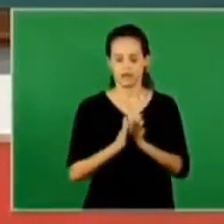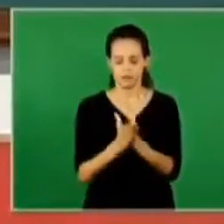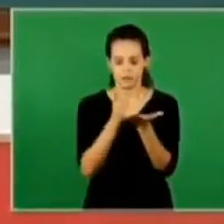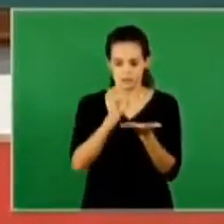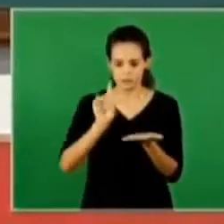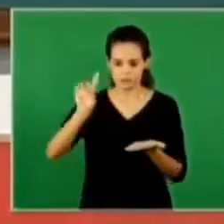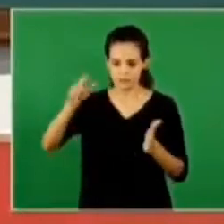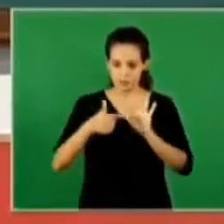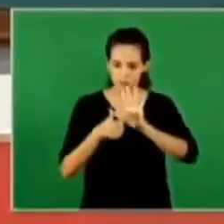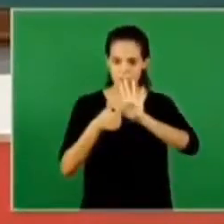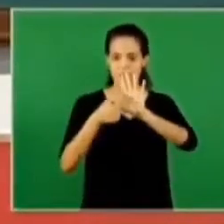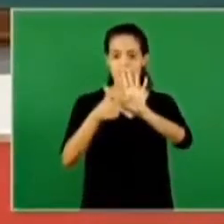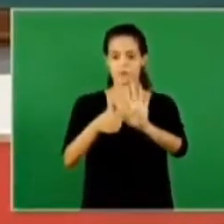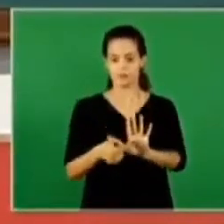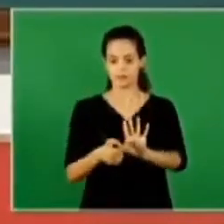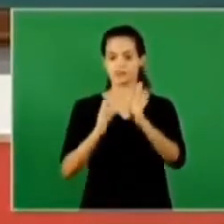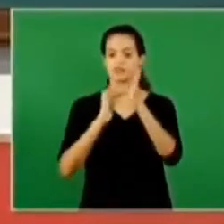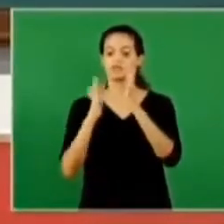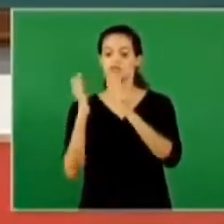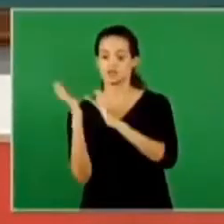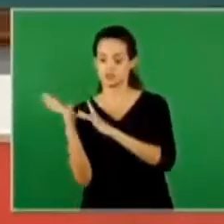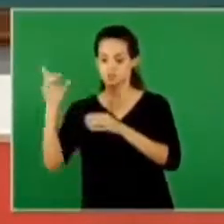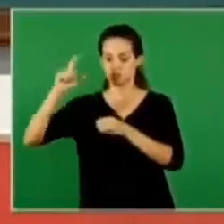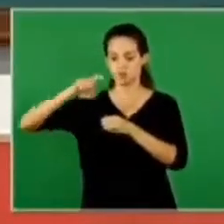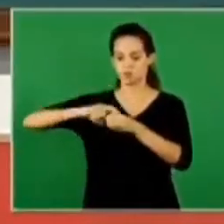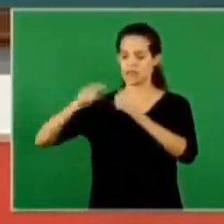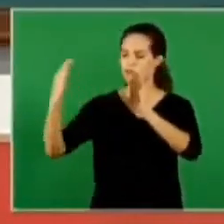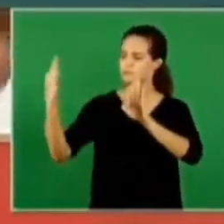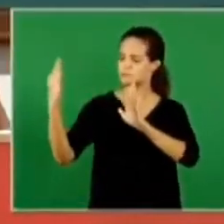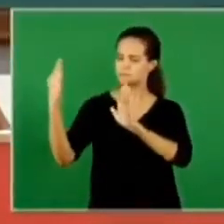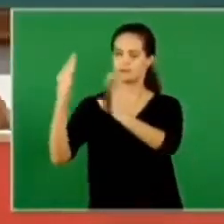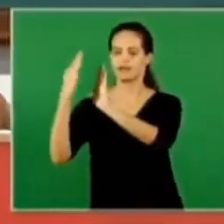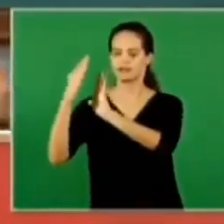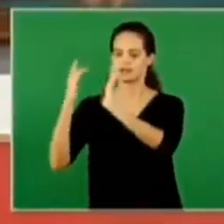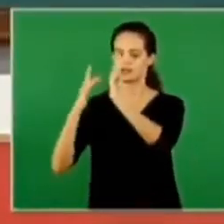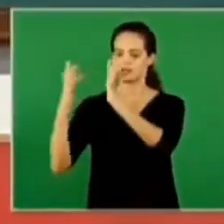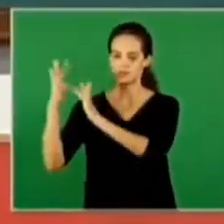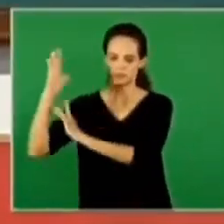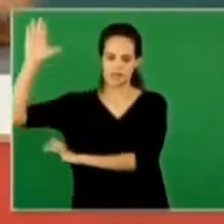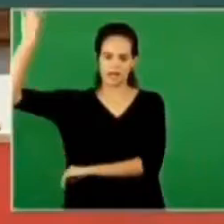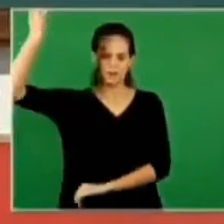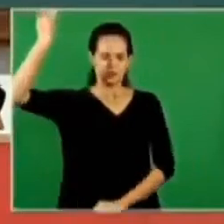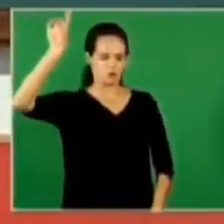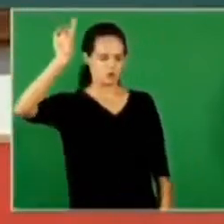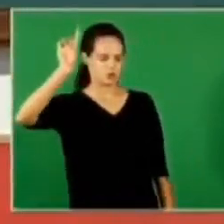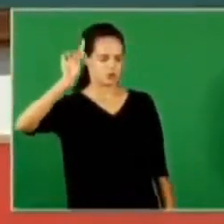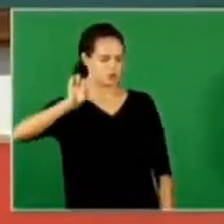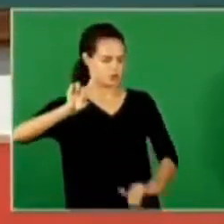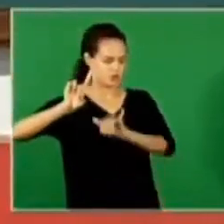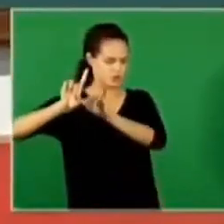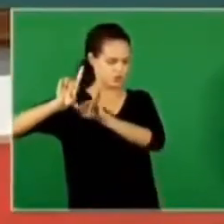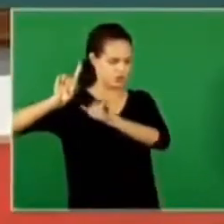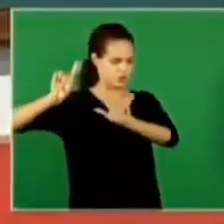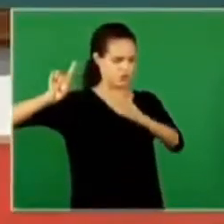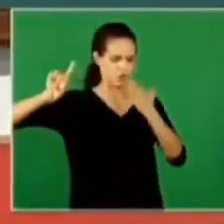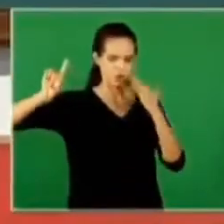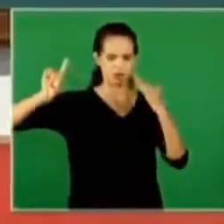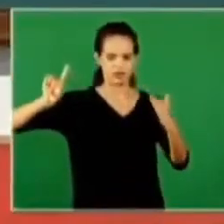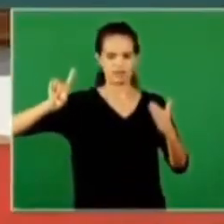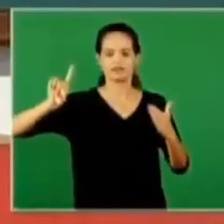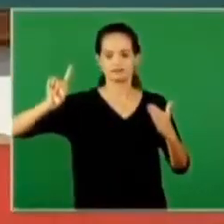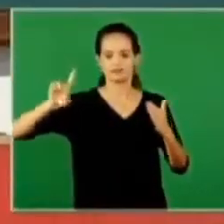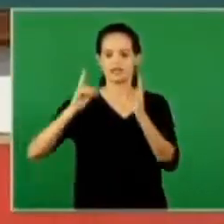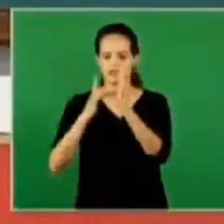where the lord says that jesus will come back personally in a visible way all of a sudden